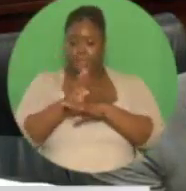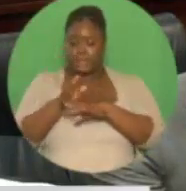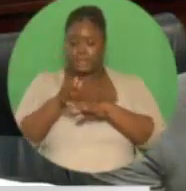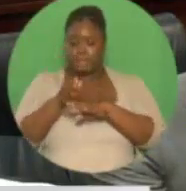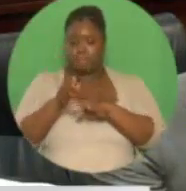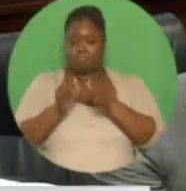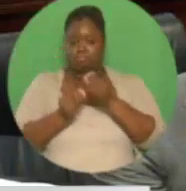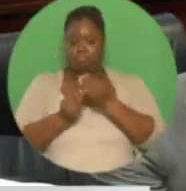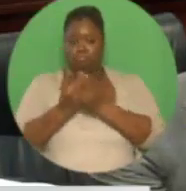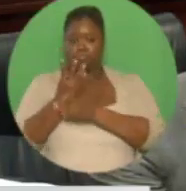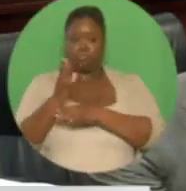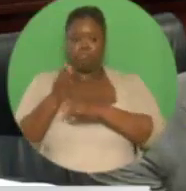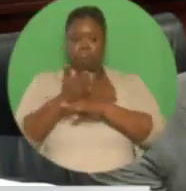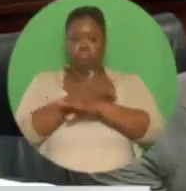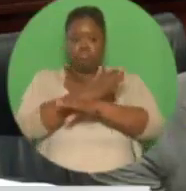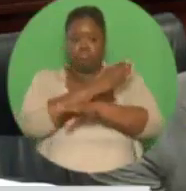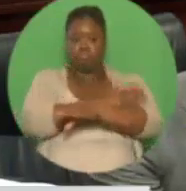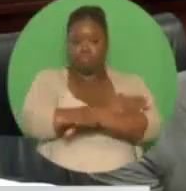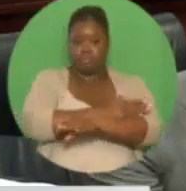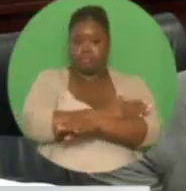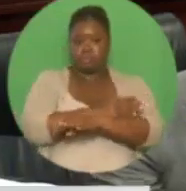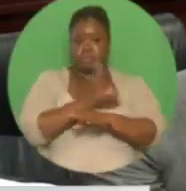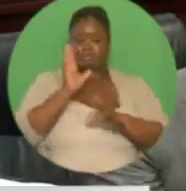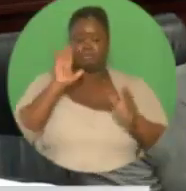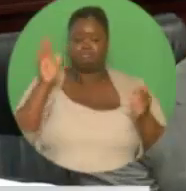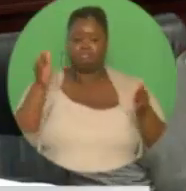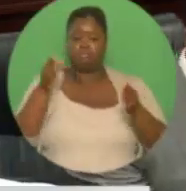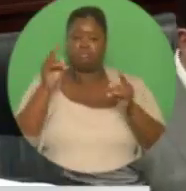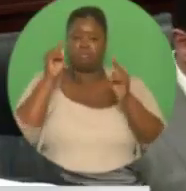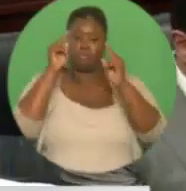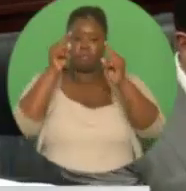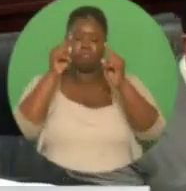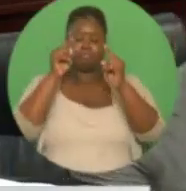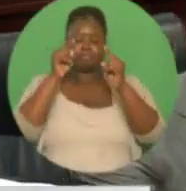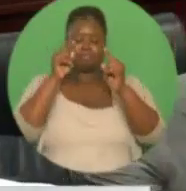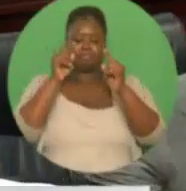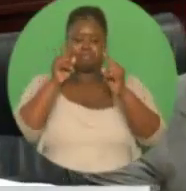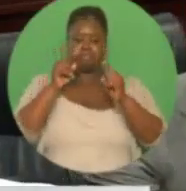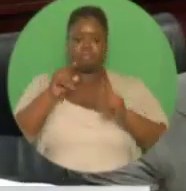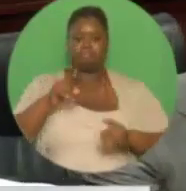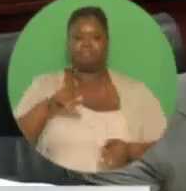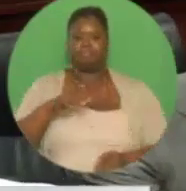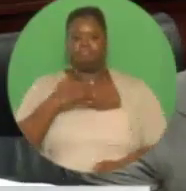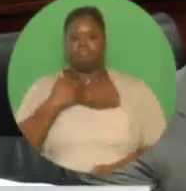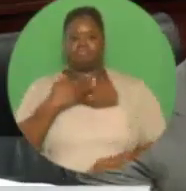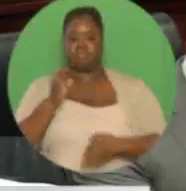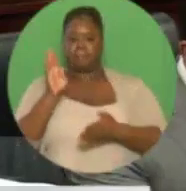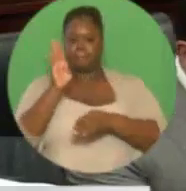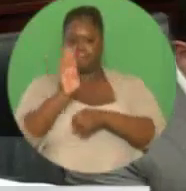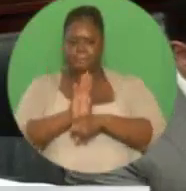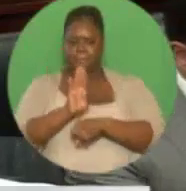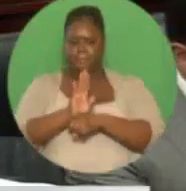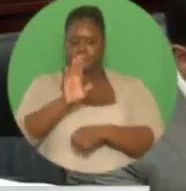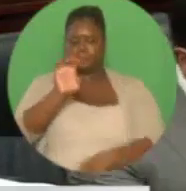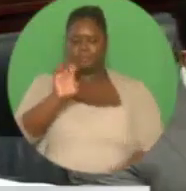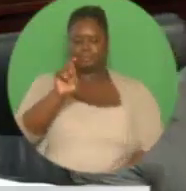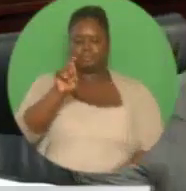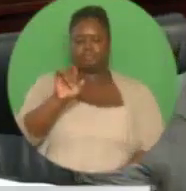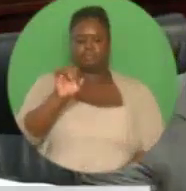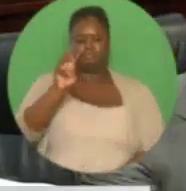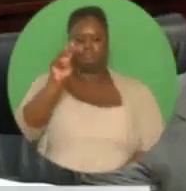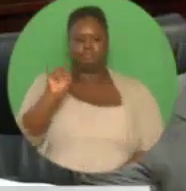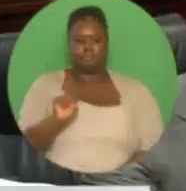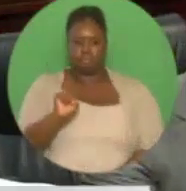The Exim Bank facility. The Exim Bank foreign exchange facility, which we established in 2018, is now fully